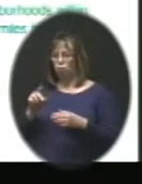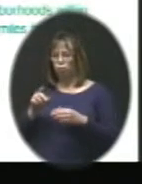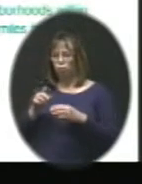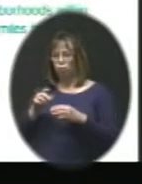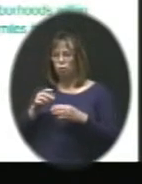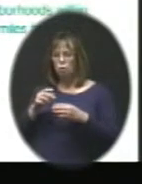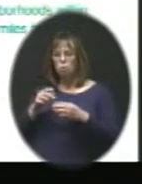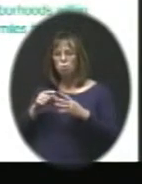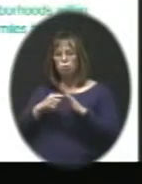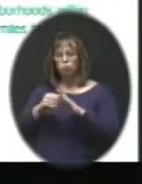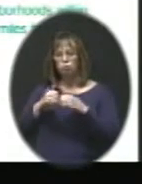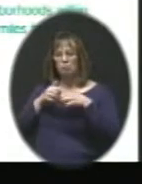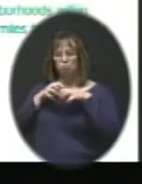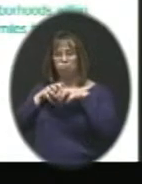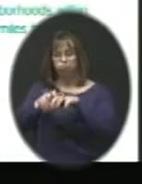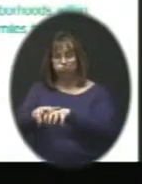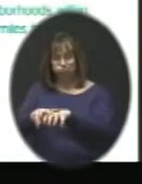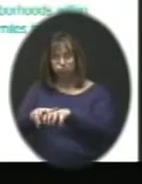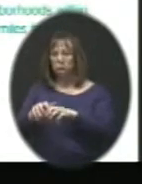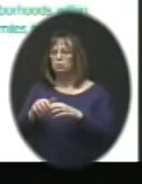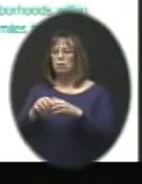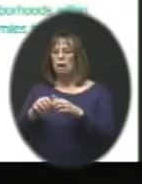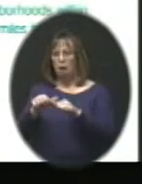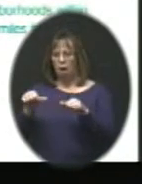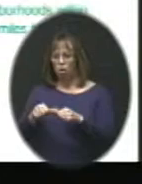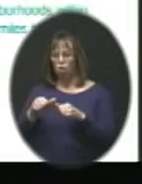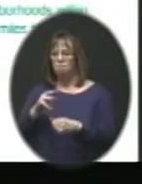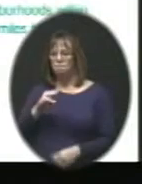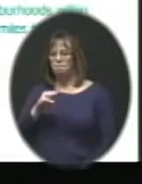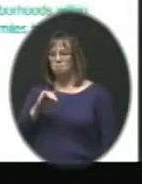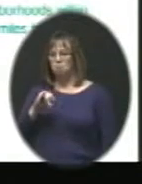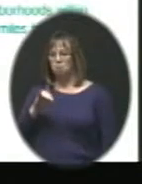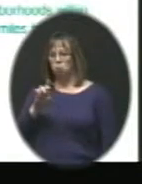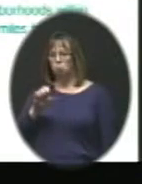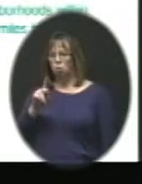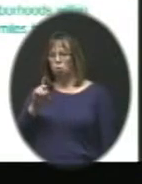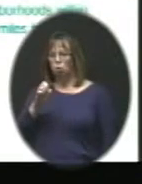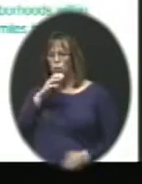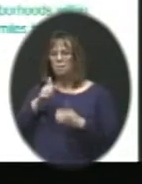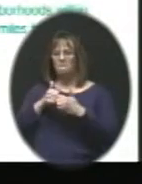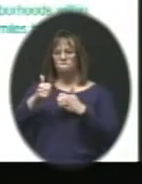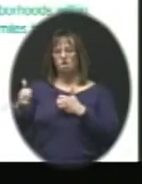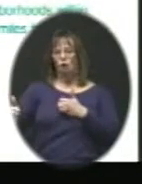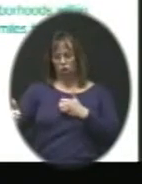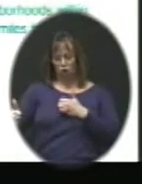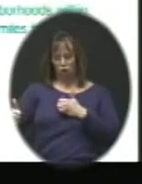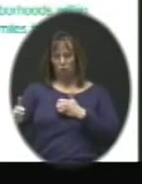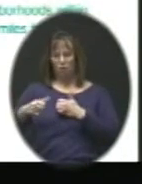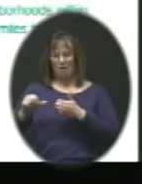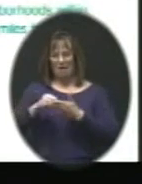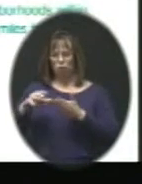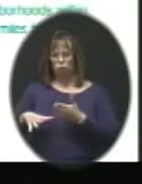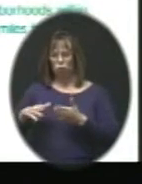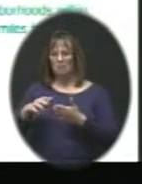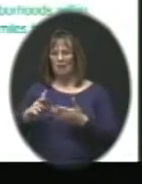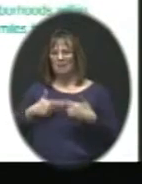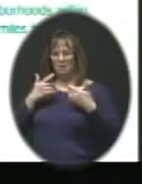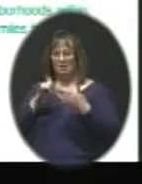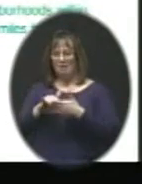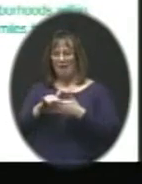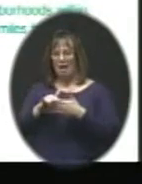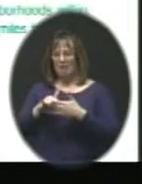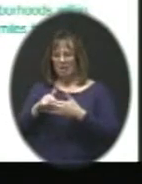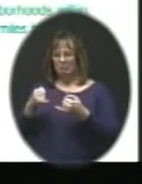sitting fairly central on that one end. Millbrook will be a farther distance for any student living in the Ravenwood current